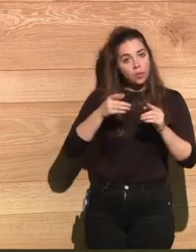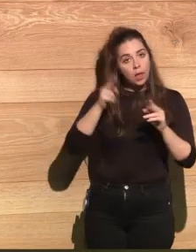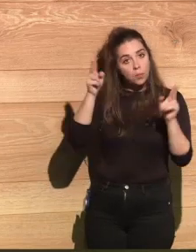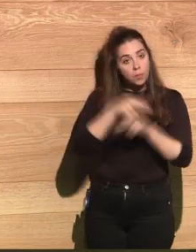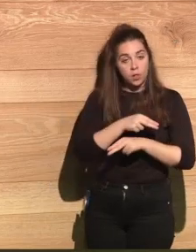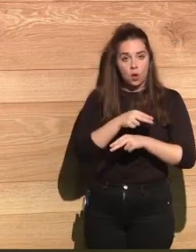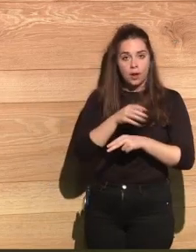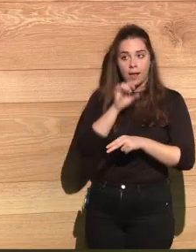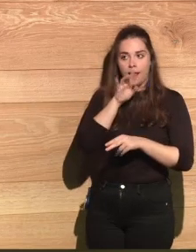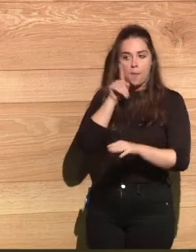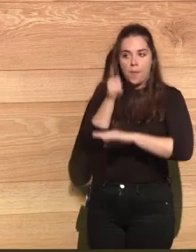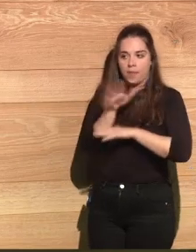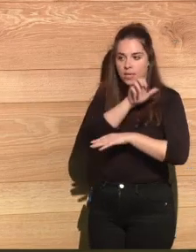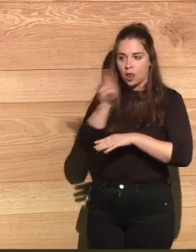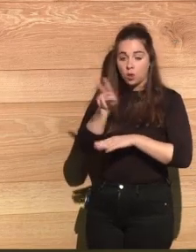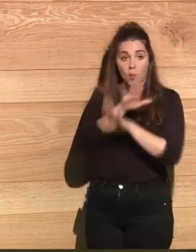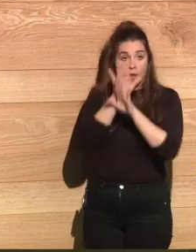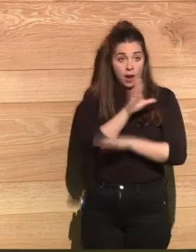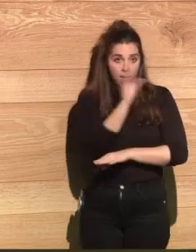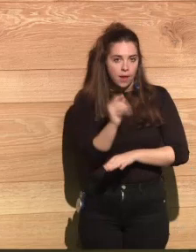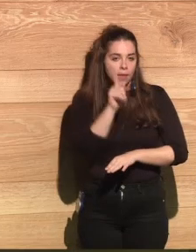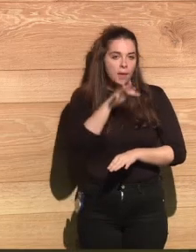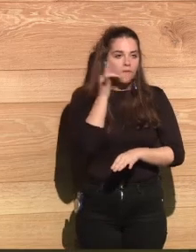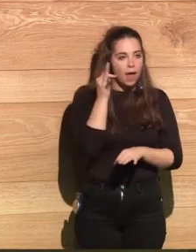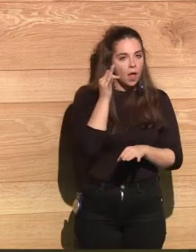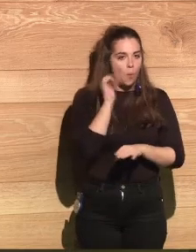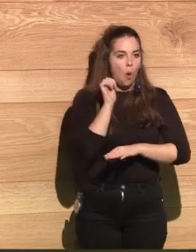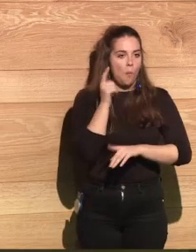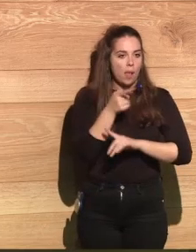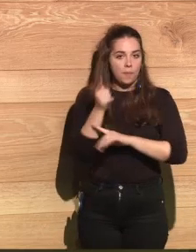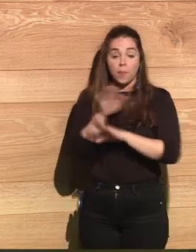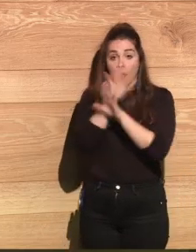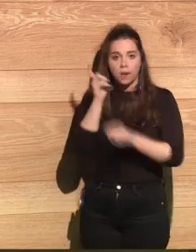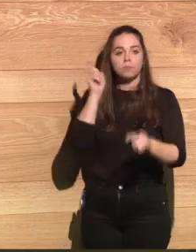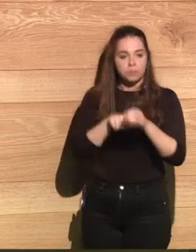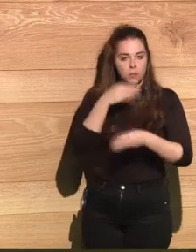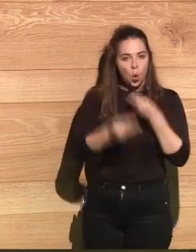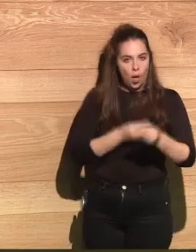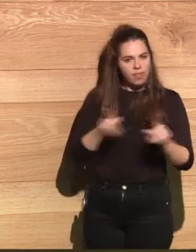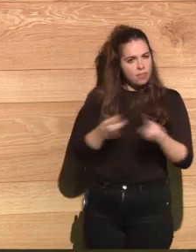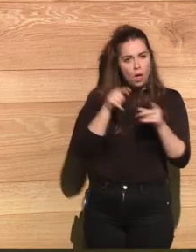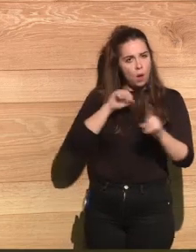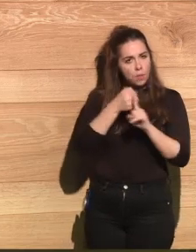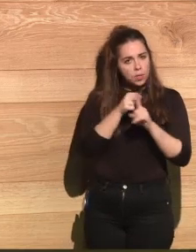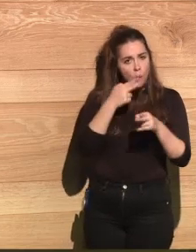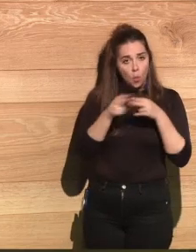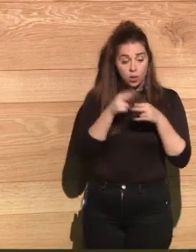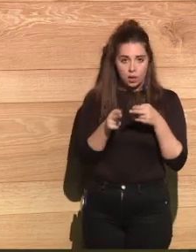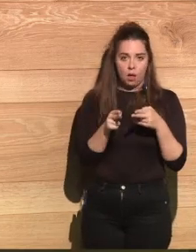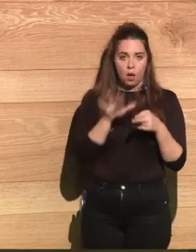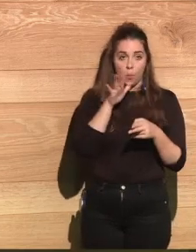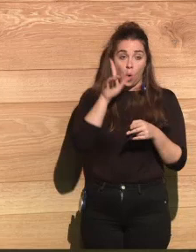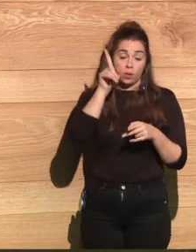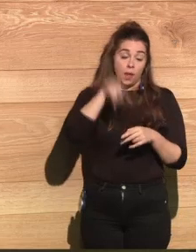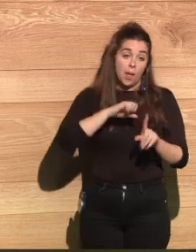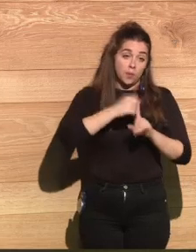the treaty on the prohibition coming from the U.S. and African countries that had the pressure coming from France. But things